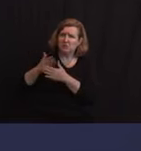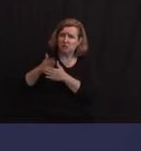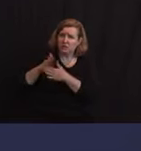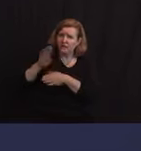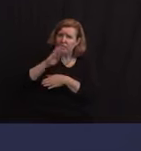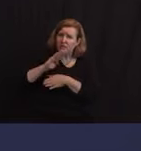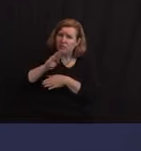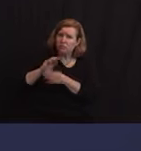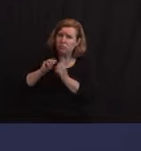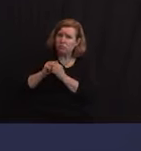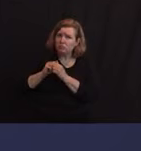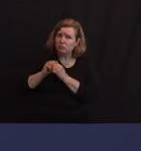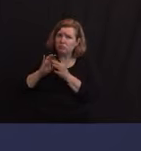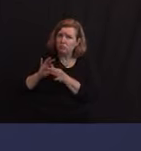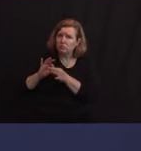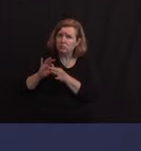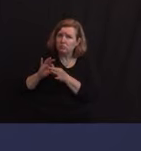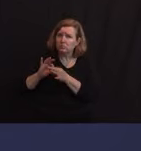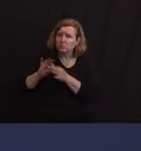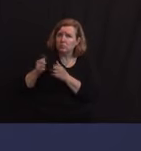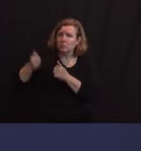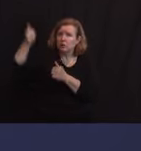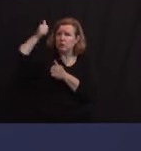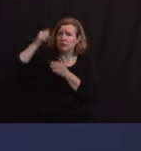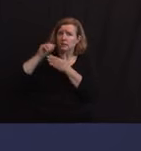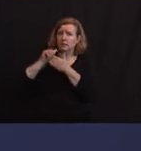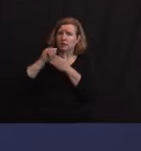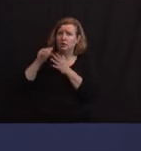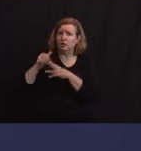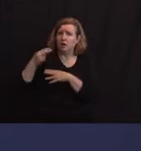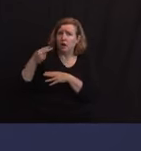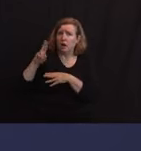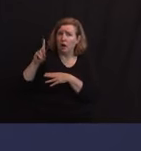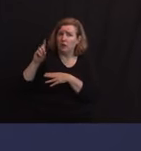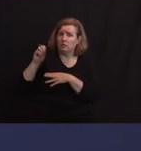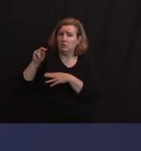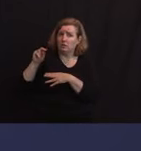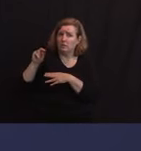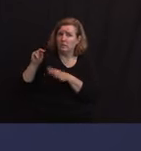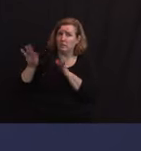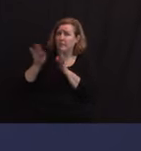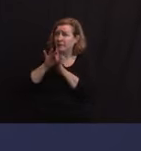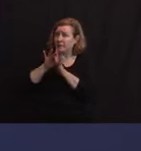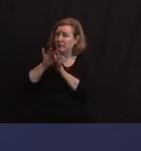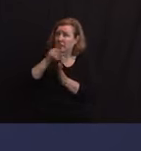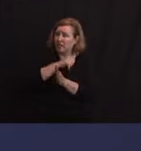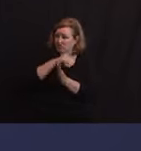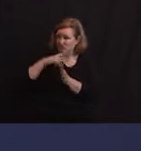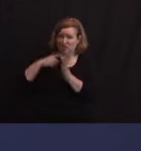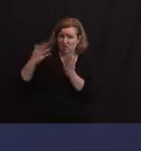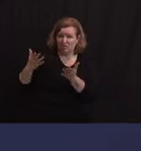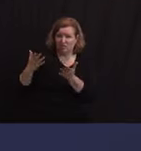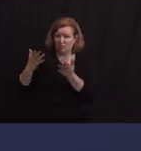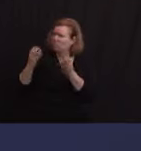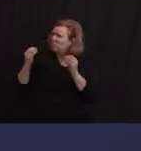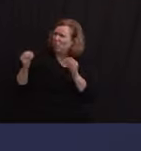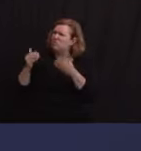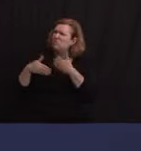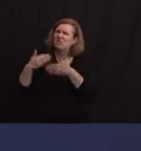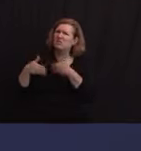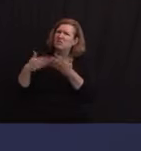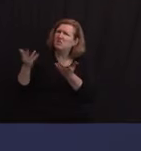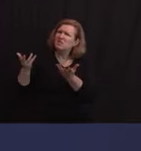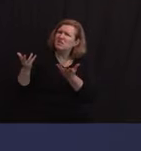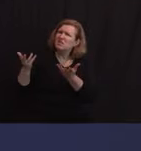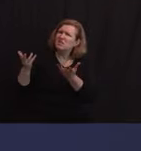over party leaders in Hudson essentially designating legislators without any sort of process. On a similar